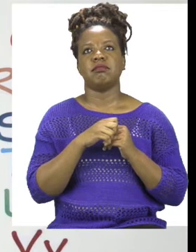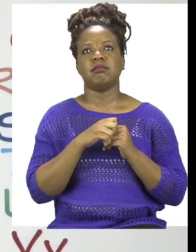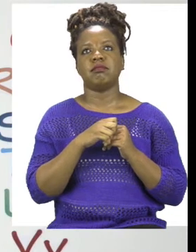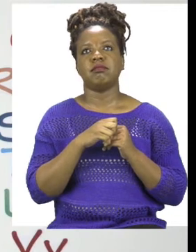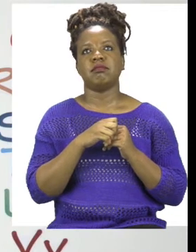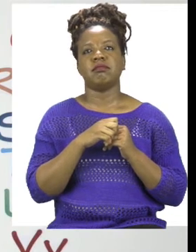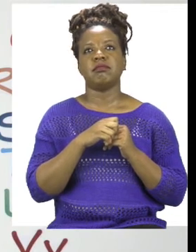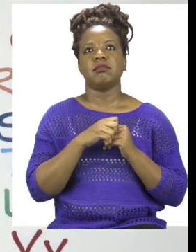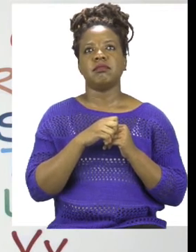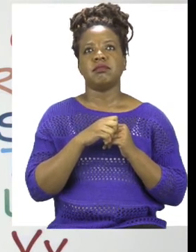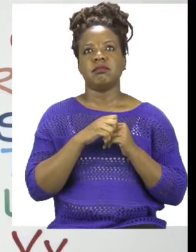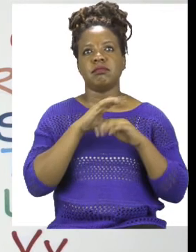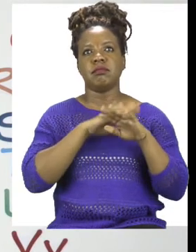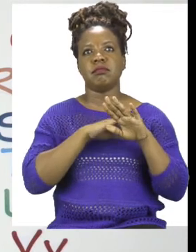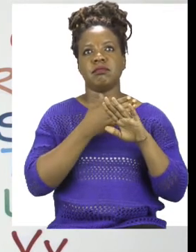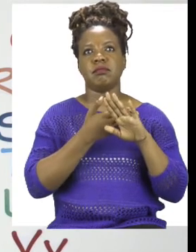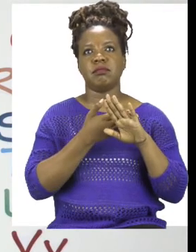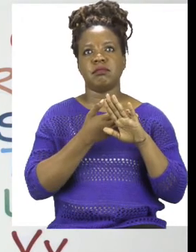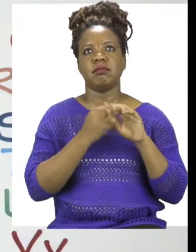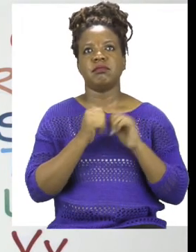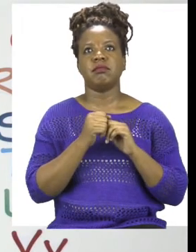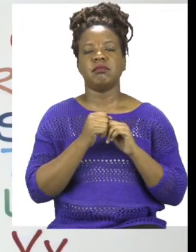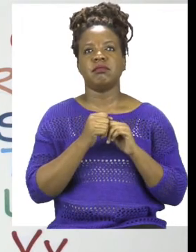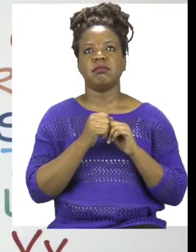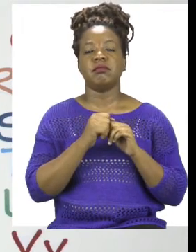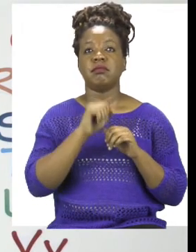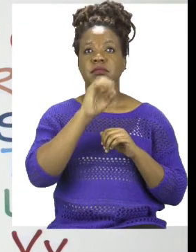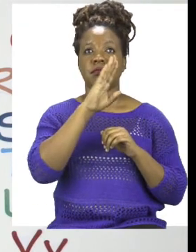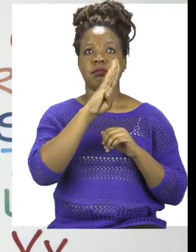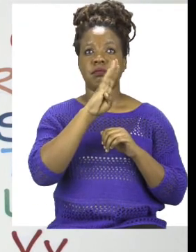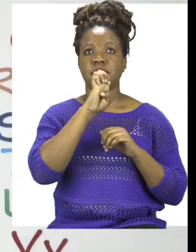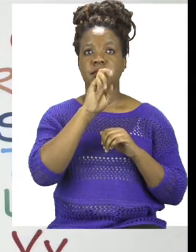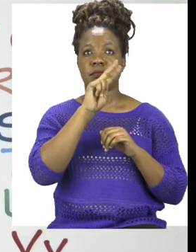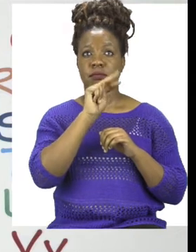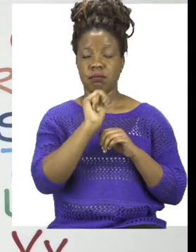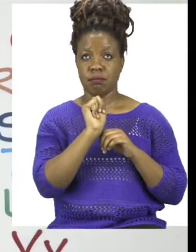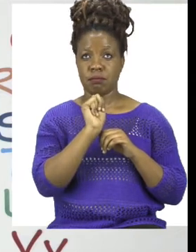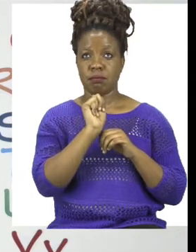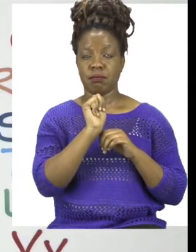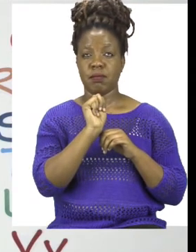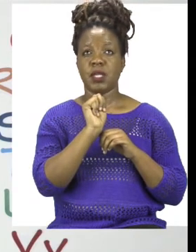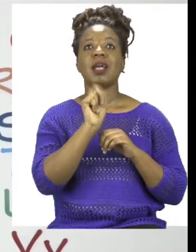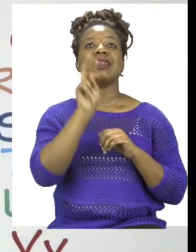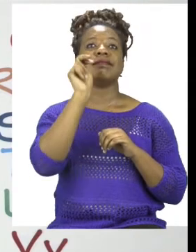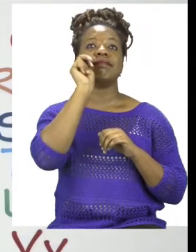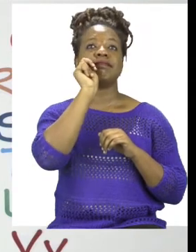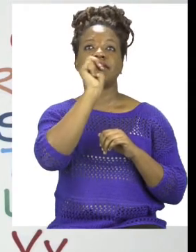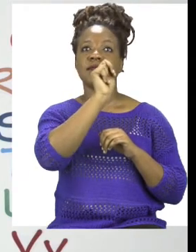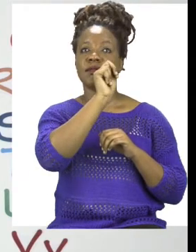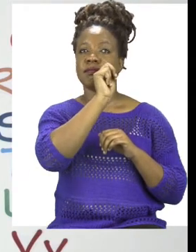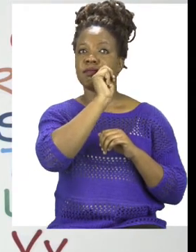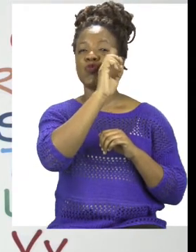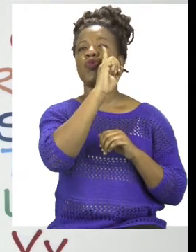For example, Ben is our subject singular noun because he is only one person. So